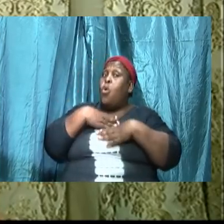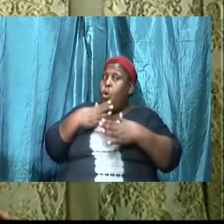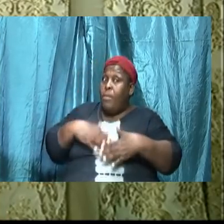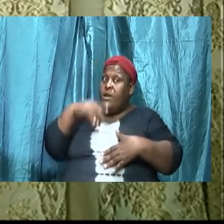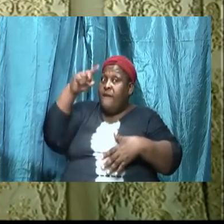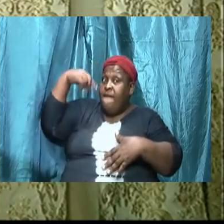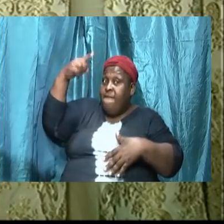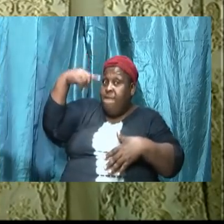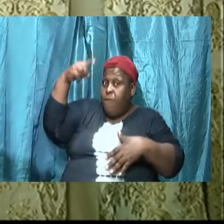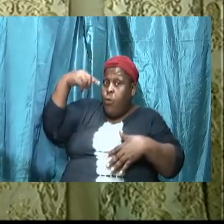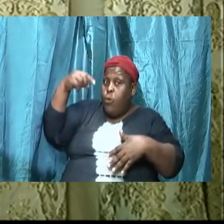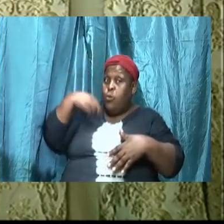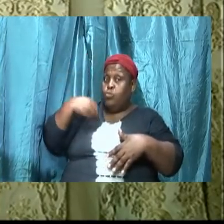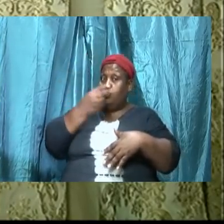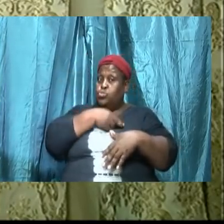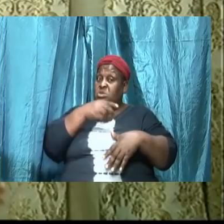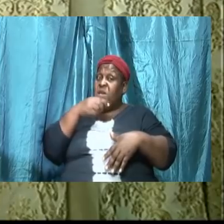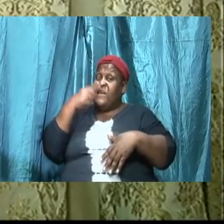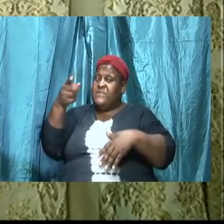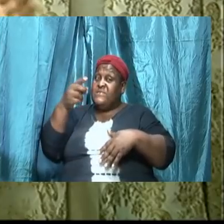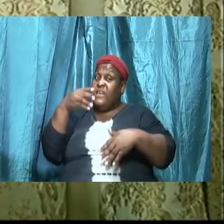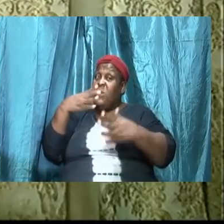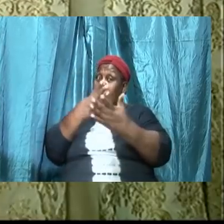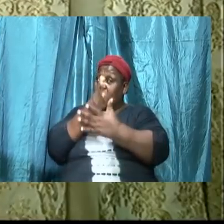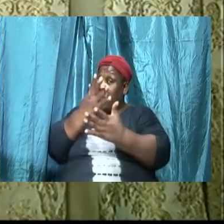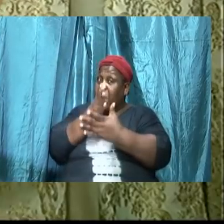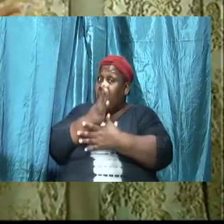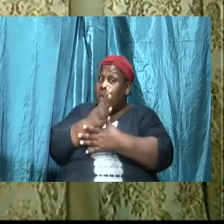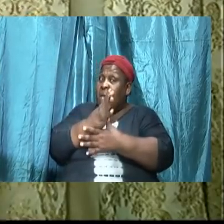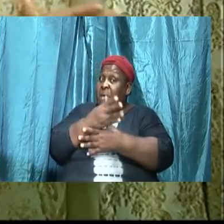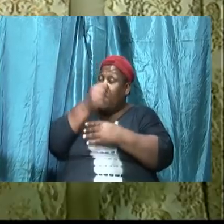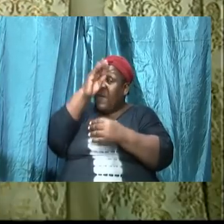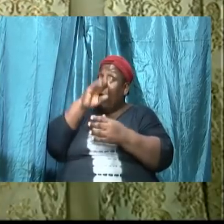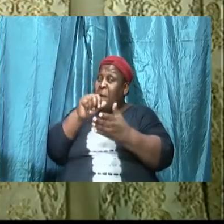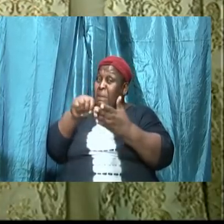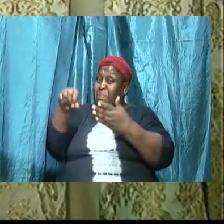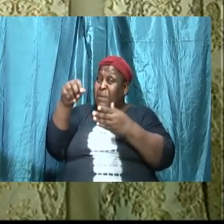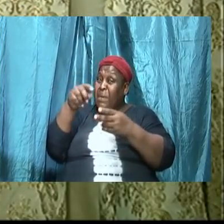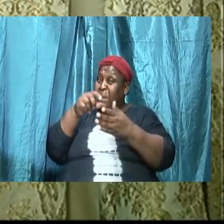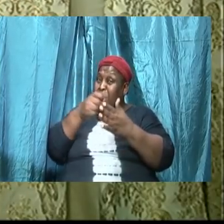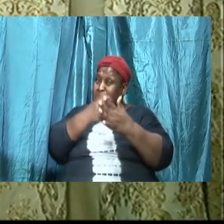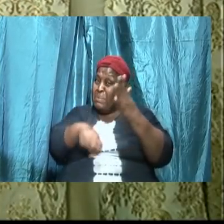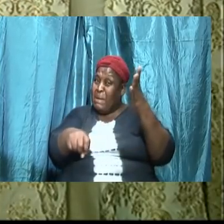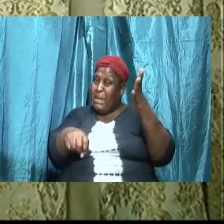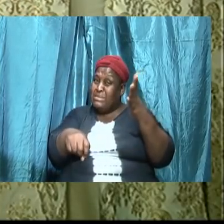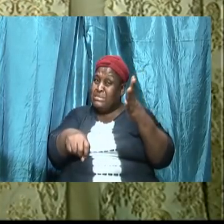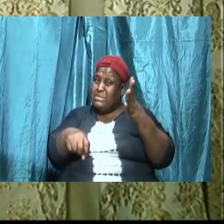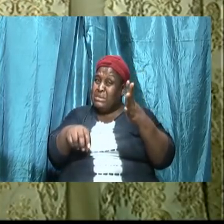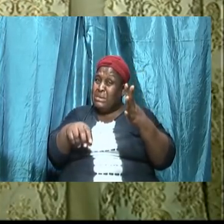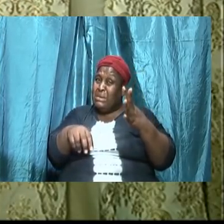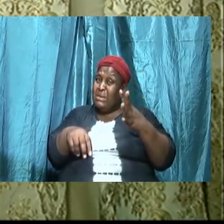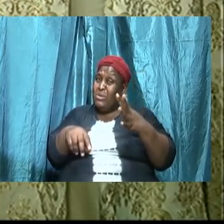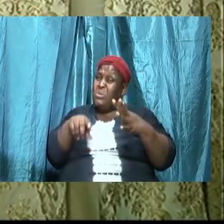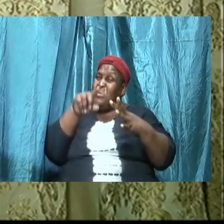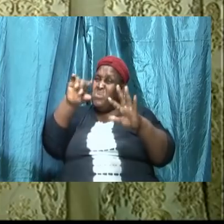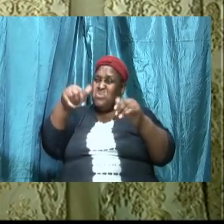us that it is alright as you are it is alright God paid the price for you already and you just have to just go